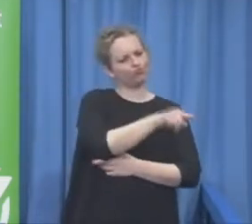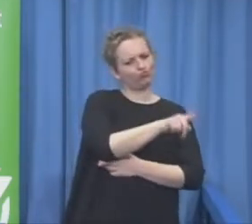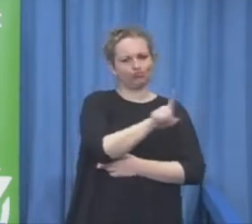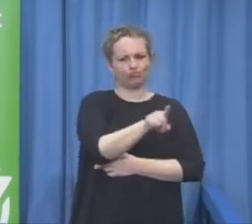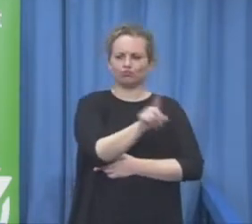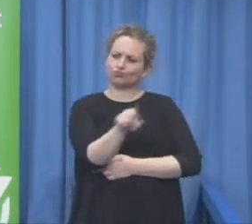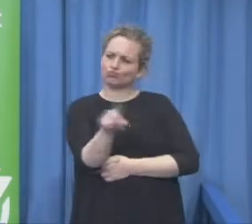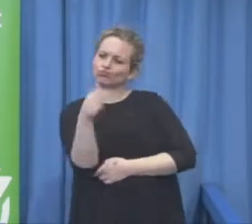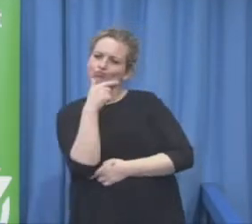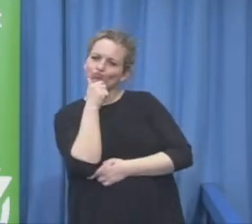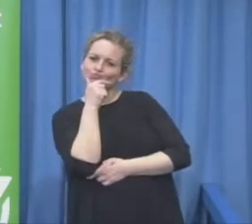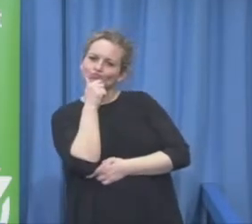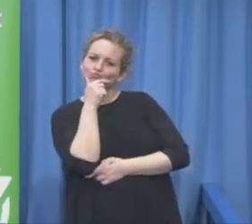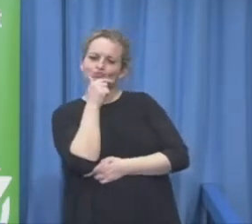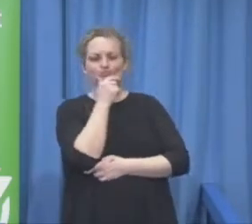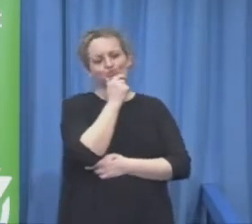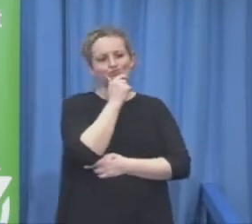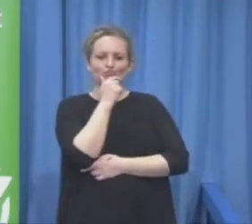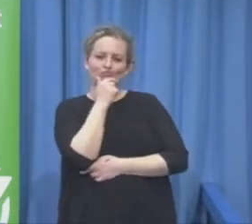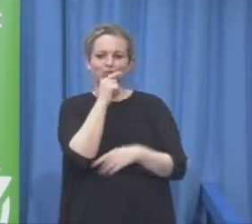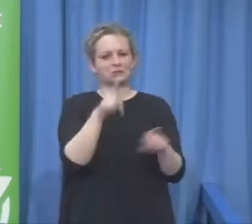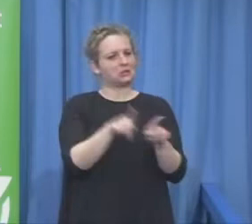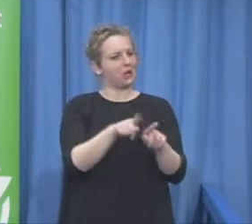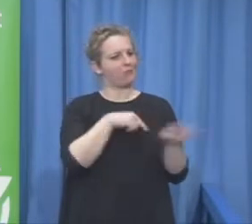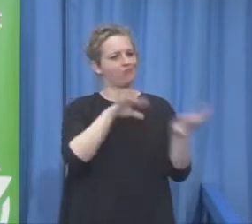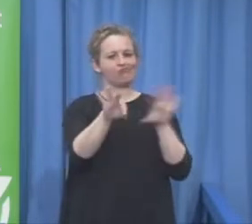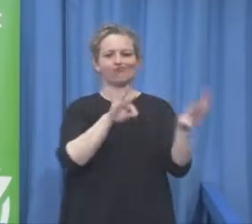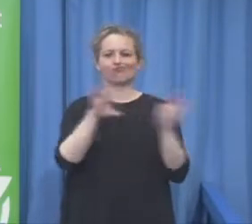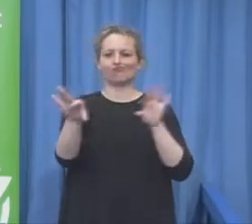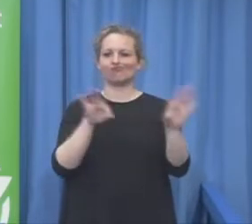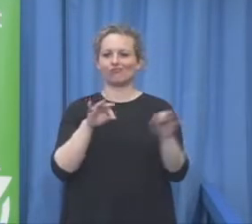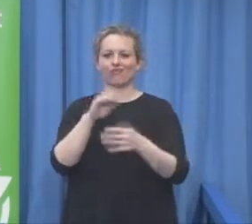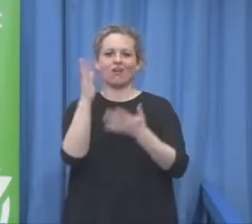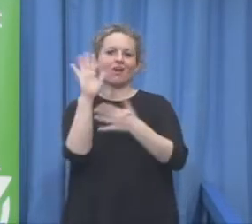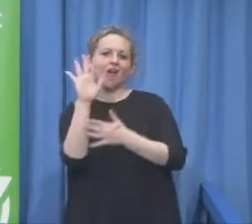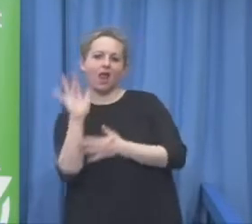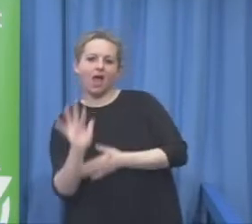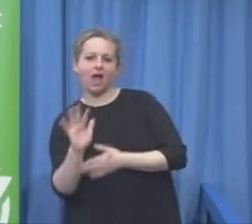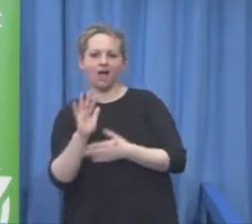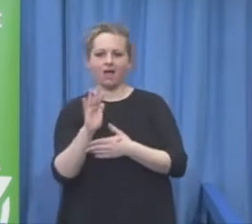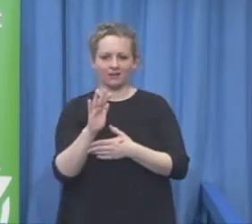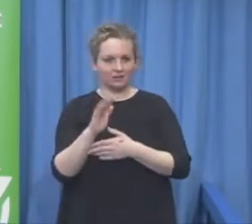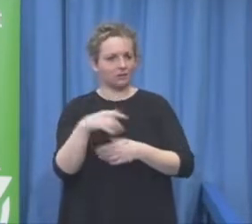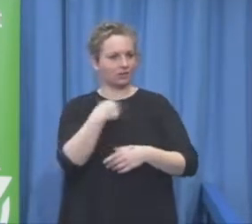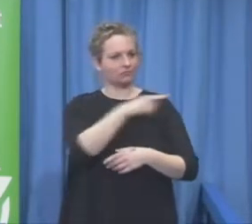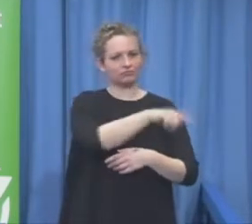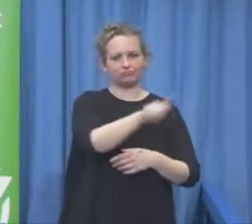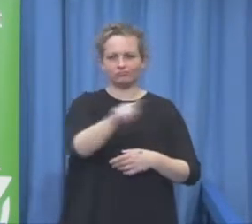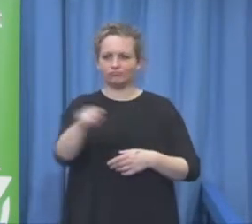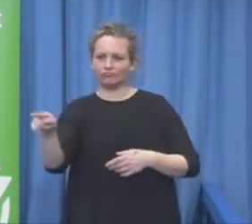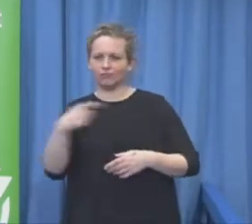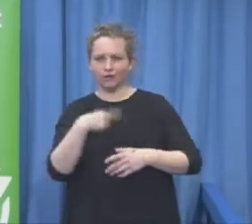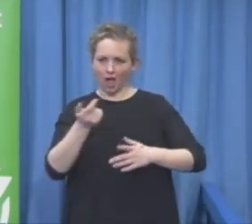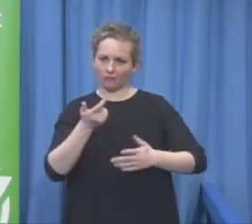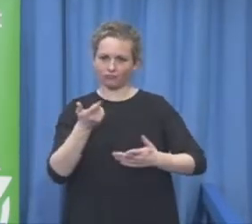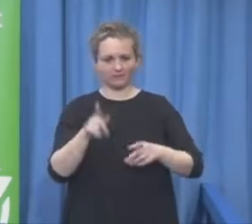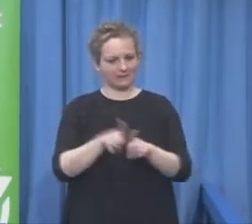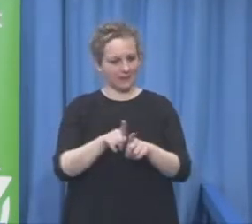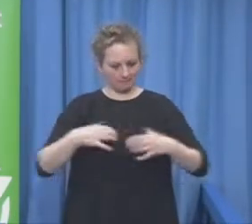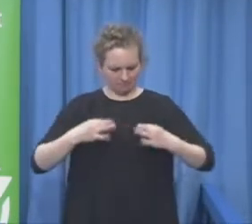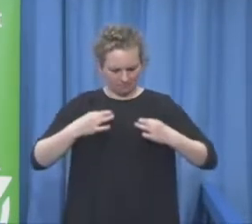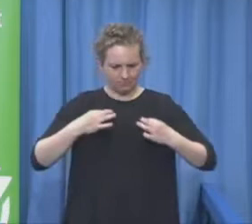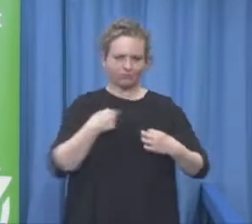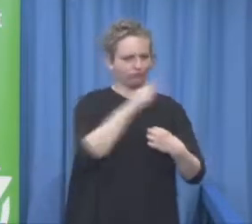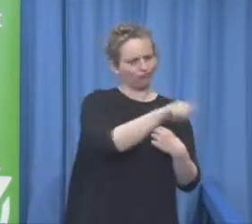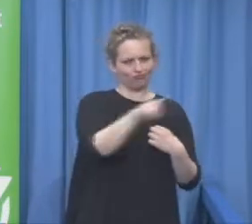yeah this is an artificial arm the other established by the Japanese